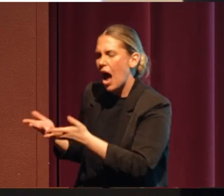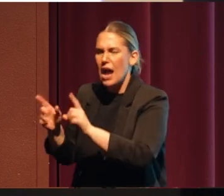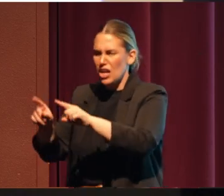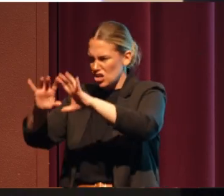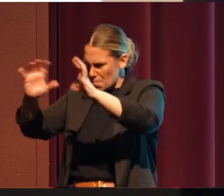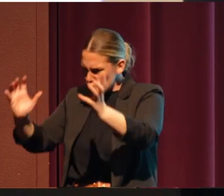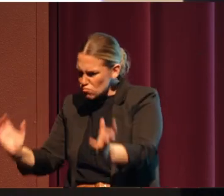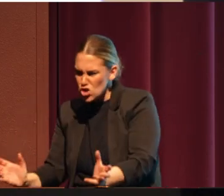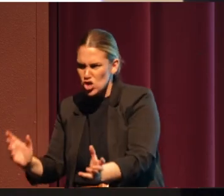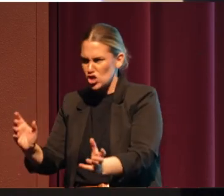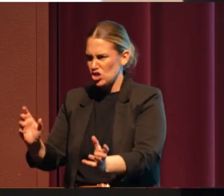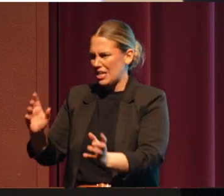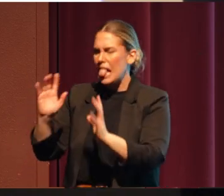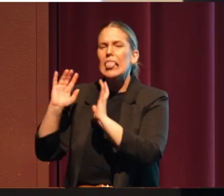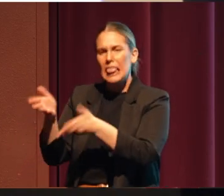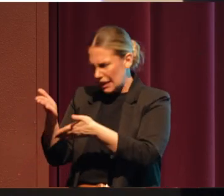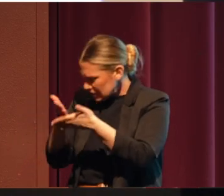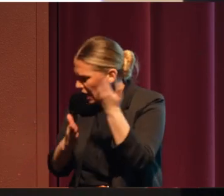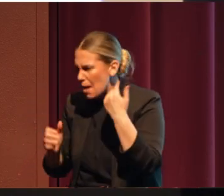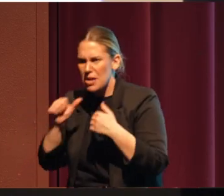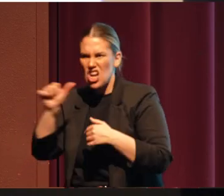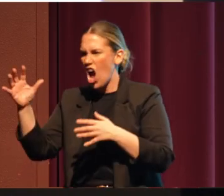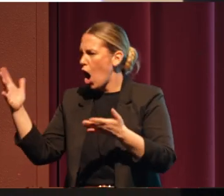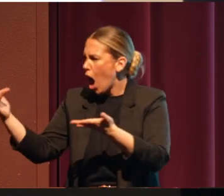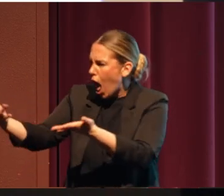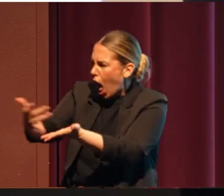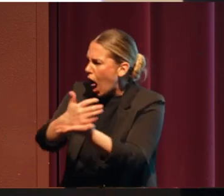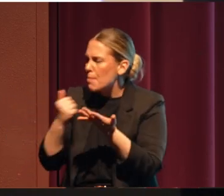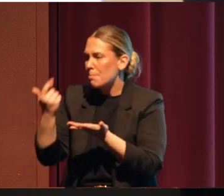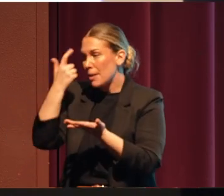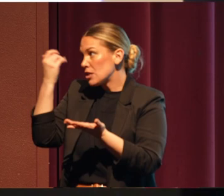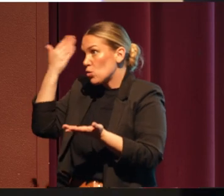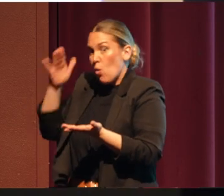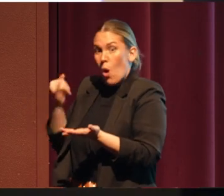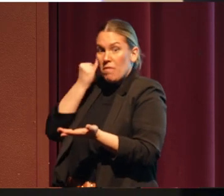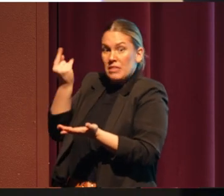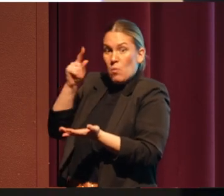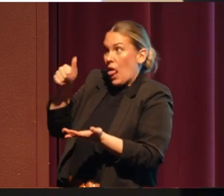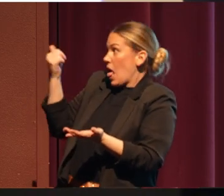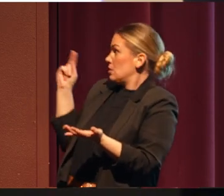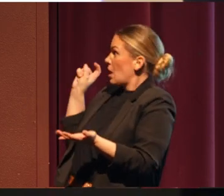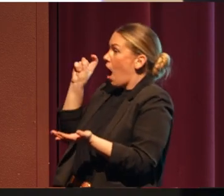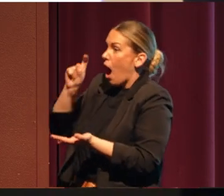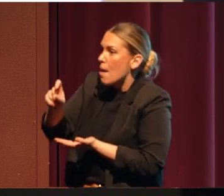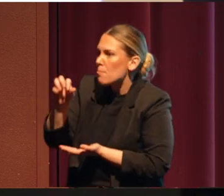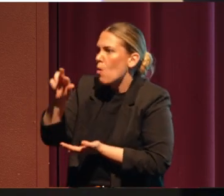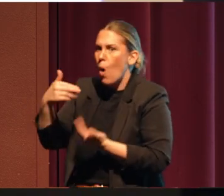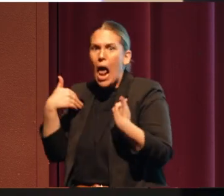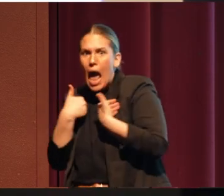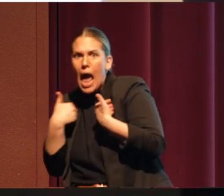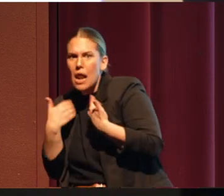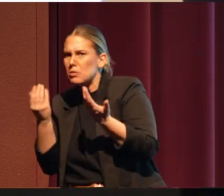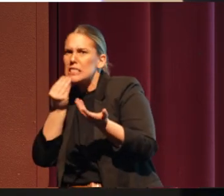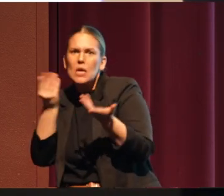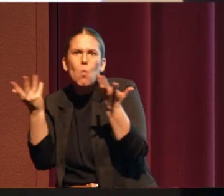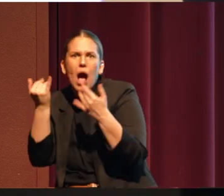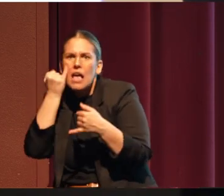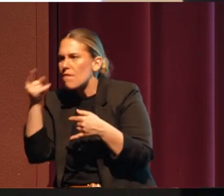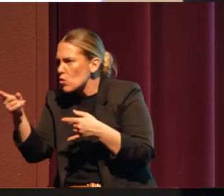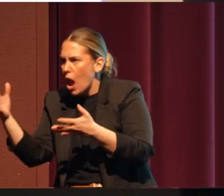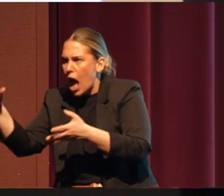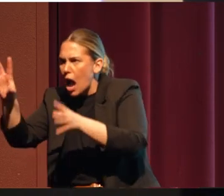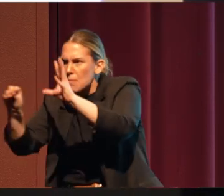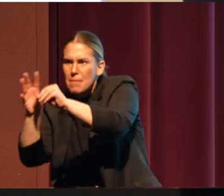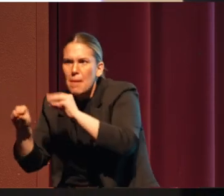bush. You leave some because you don't know if somebody's going to come in behind us or, you know, what do the animals have to eat if we take them all? And